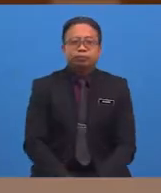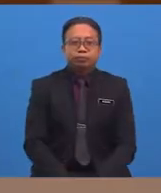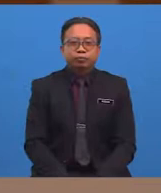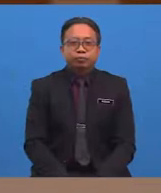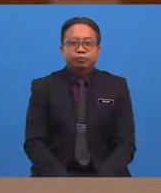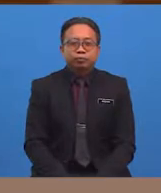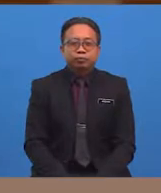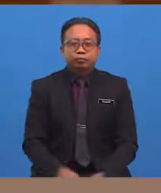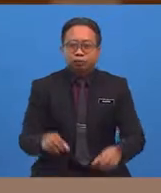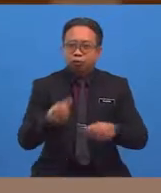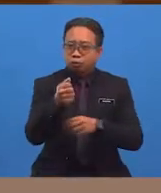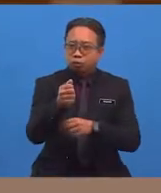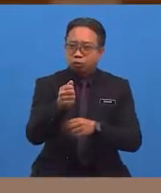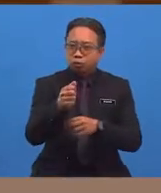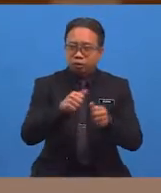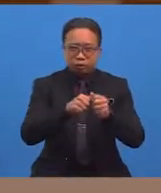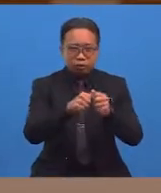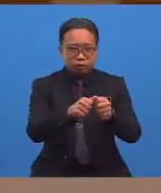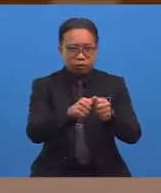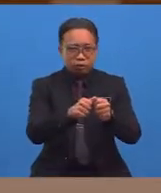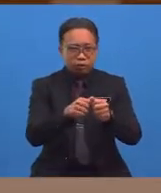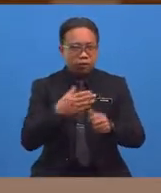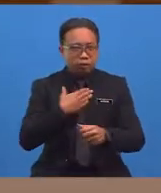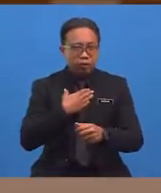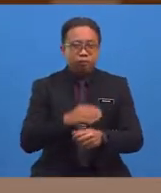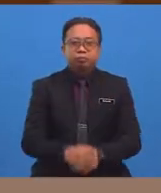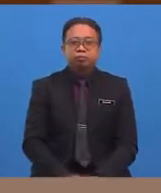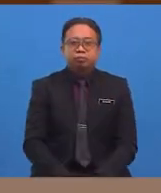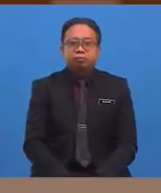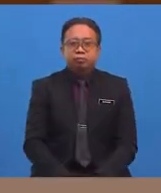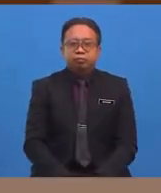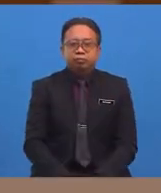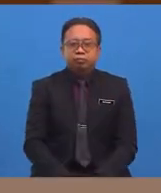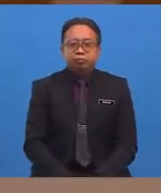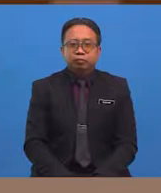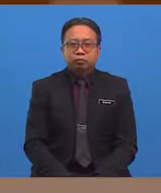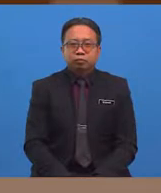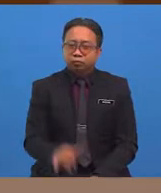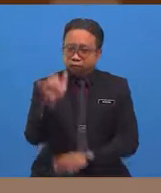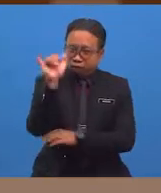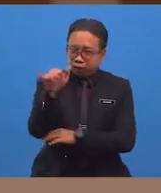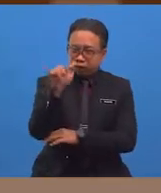Do you want to join me on this adventure? Of course!